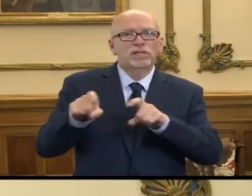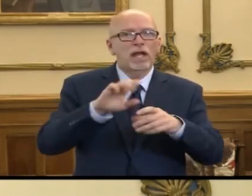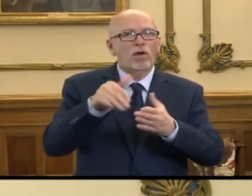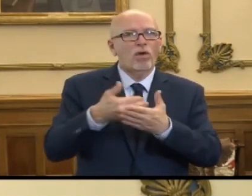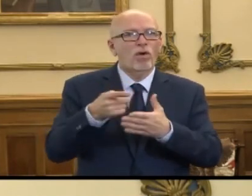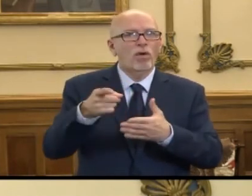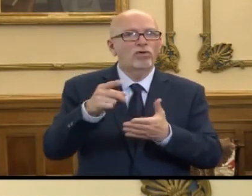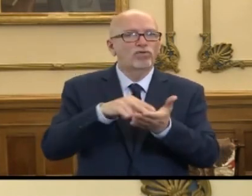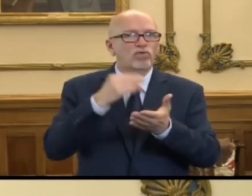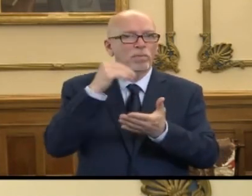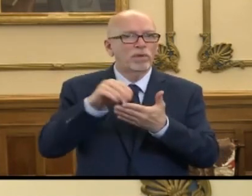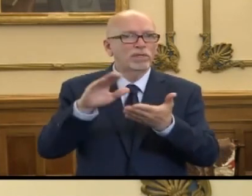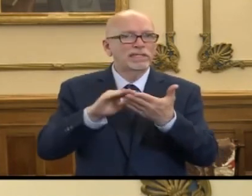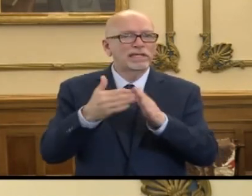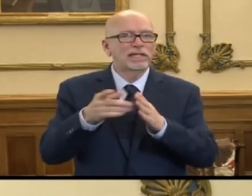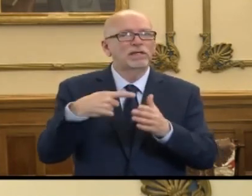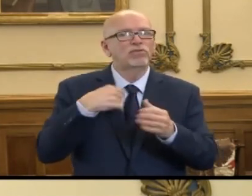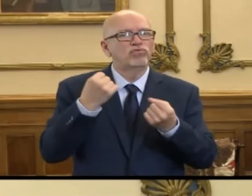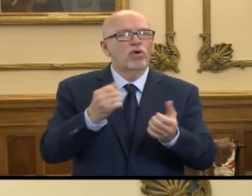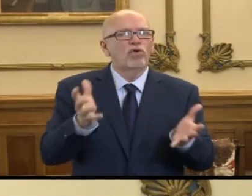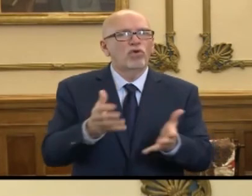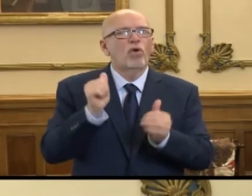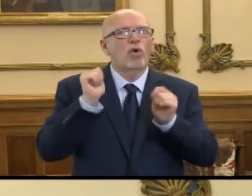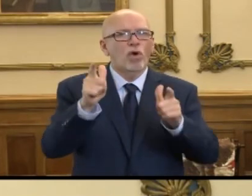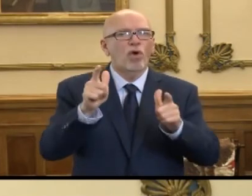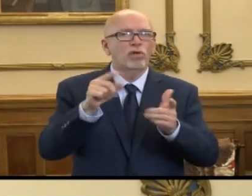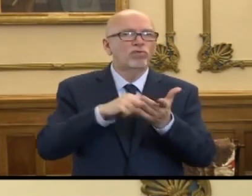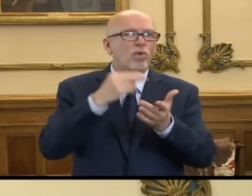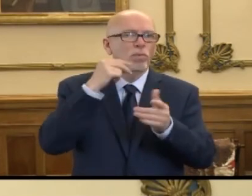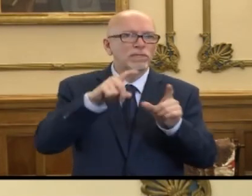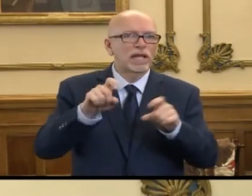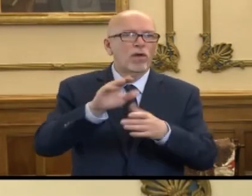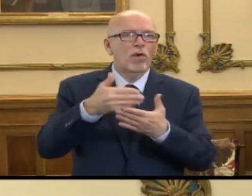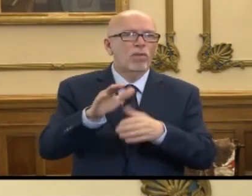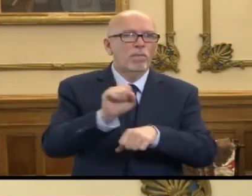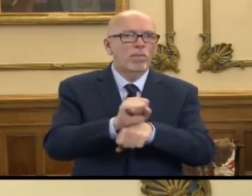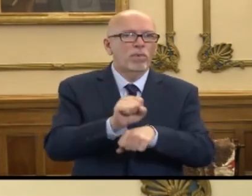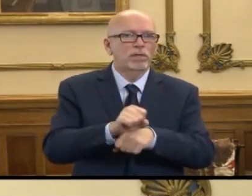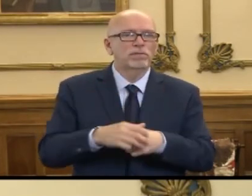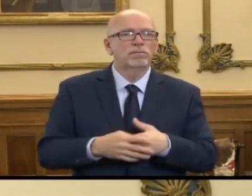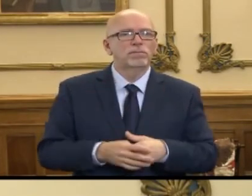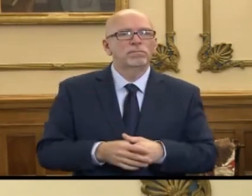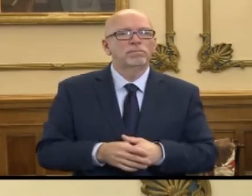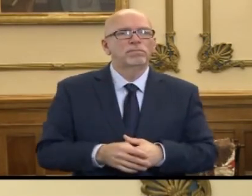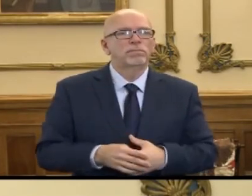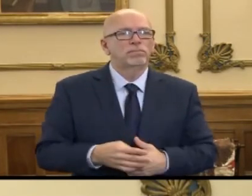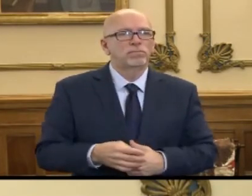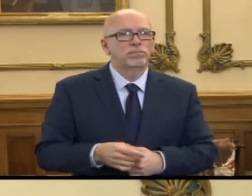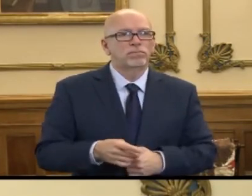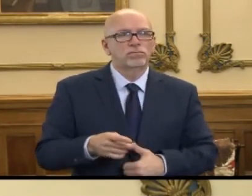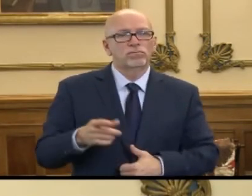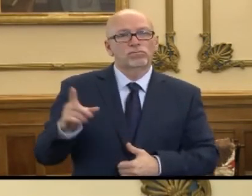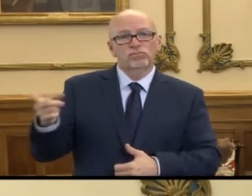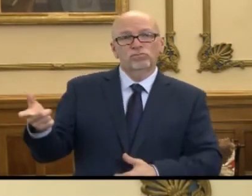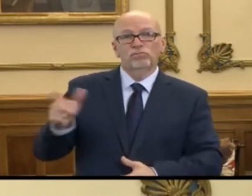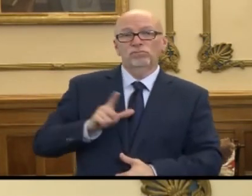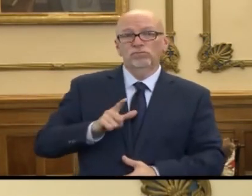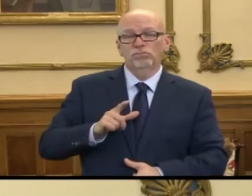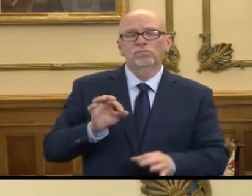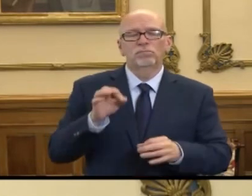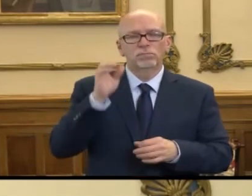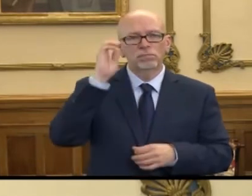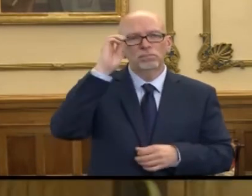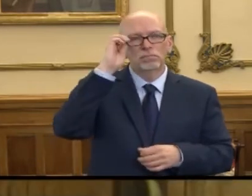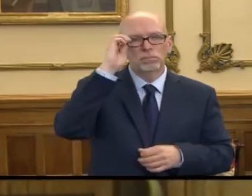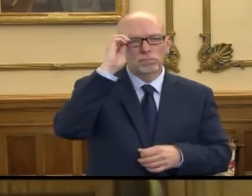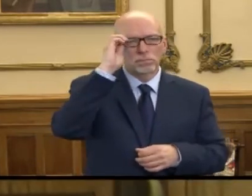in the city, and has strongly encouraged all facilities to test all their employees. You want to go first, and then I'll follow up? Sure, So you